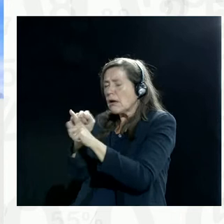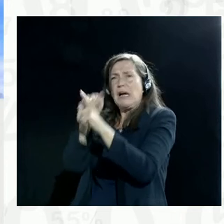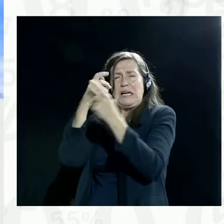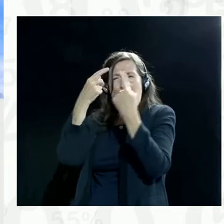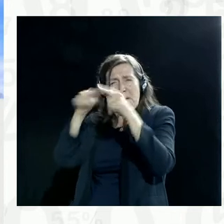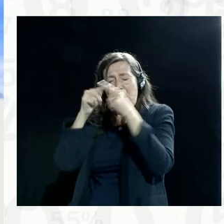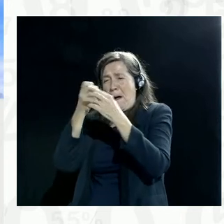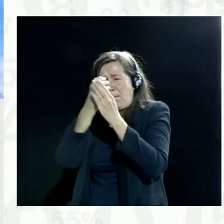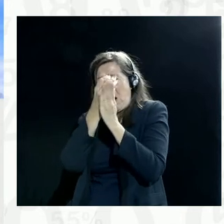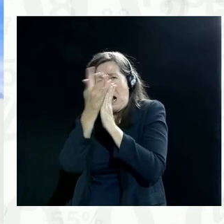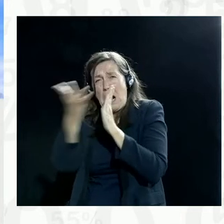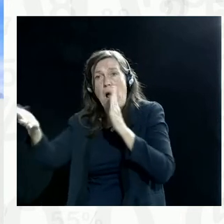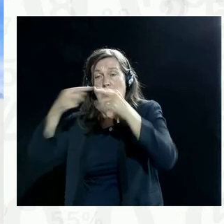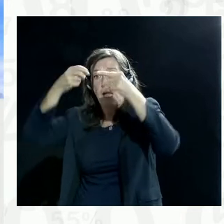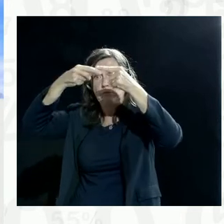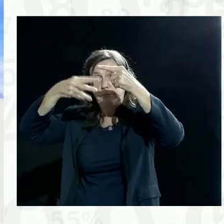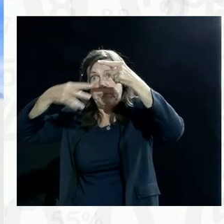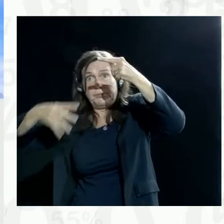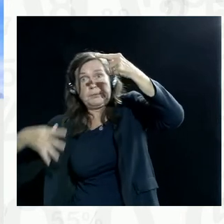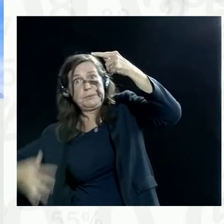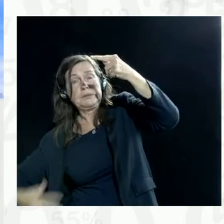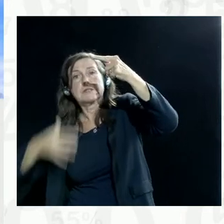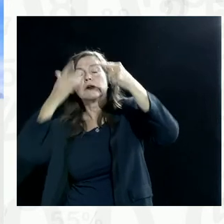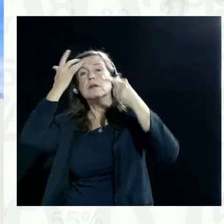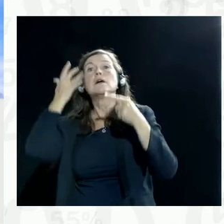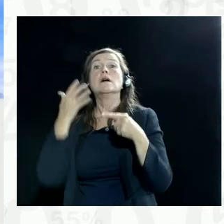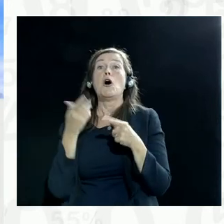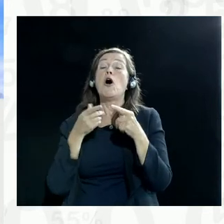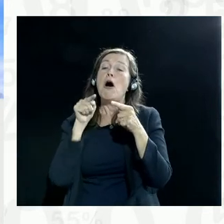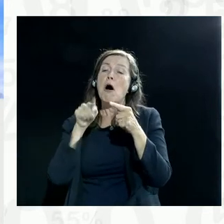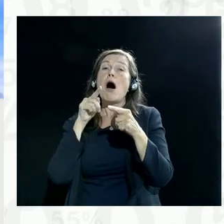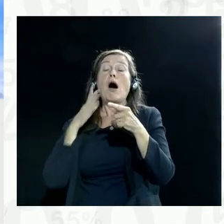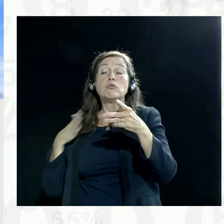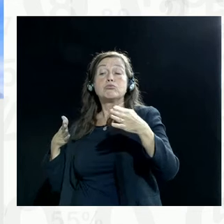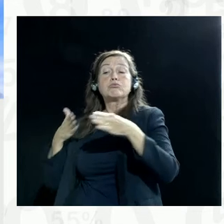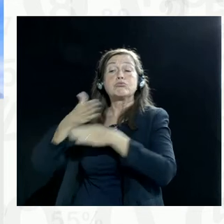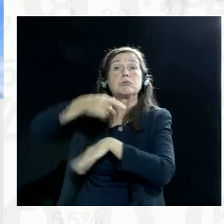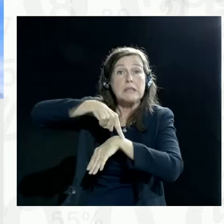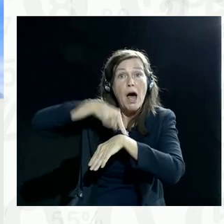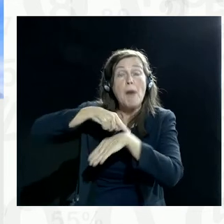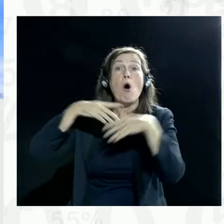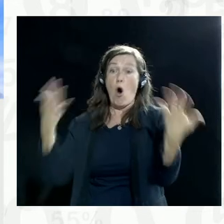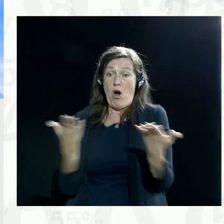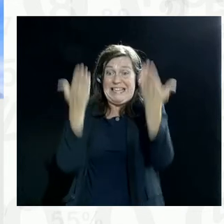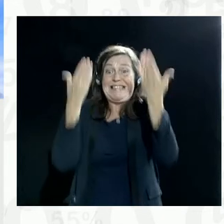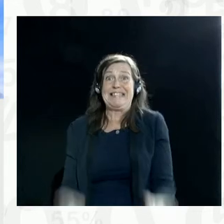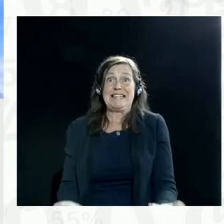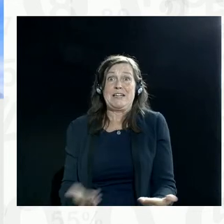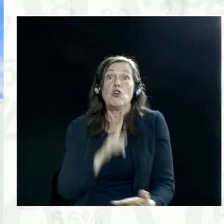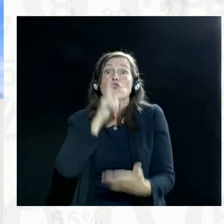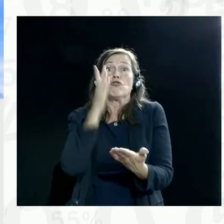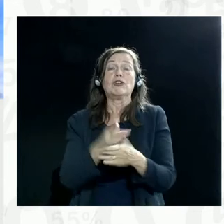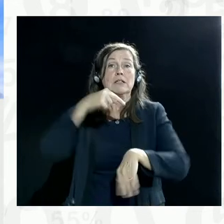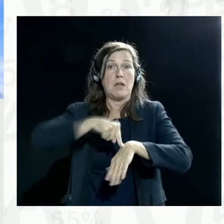it was in some cases real-time, but most often it was in near real-time. This is the modern data landscape. And